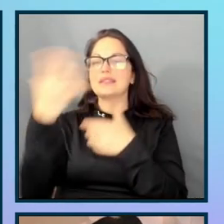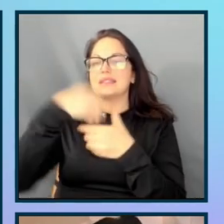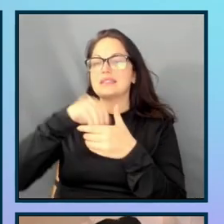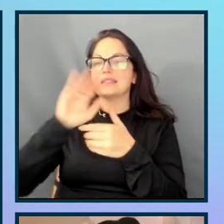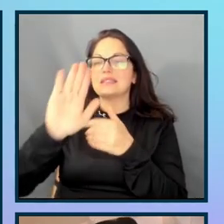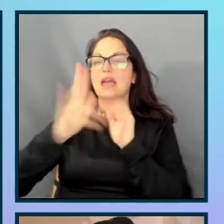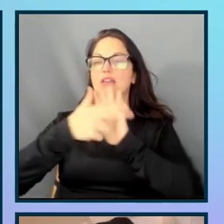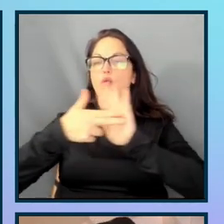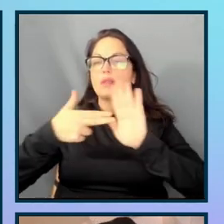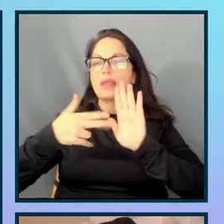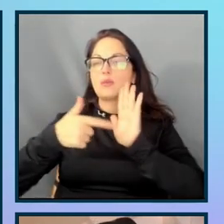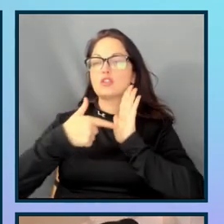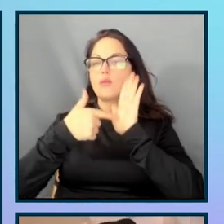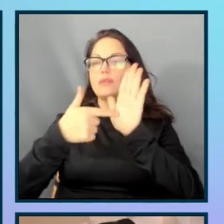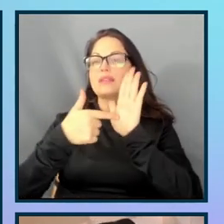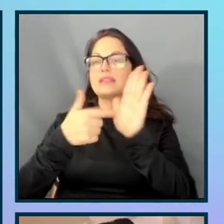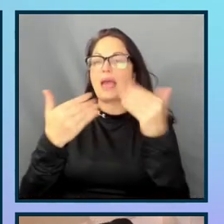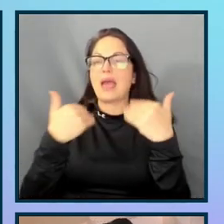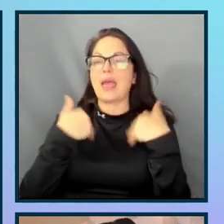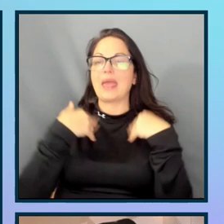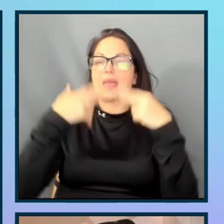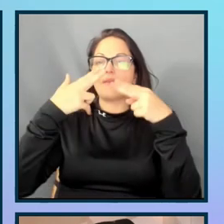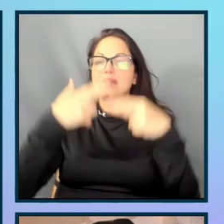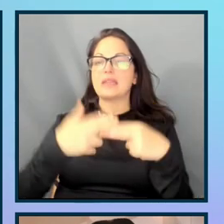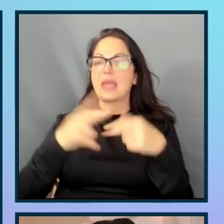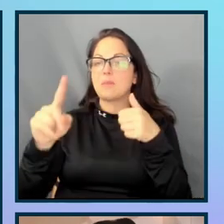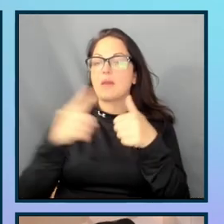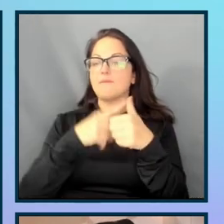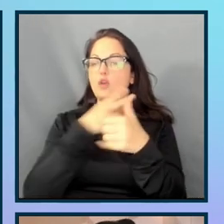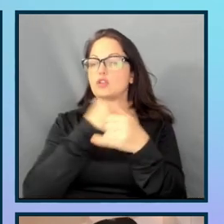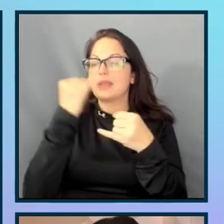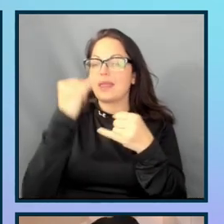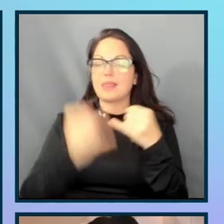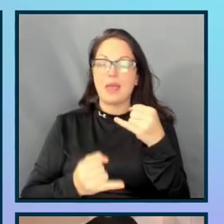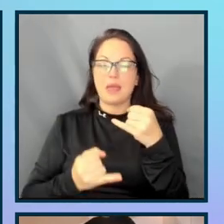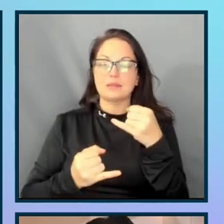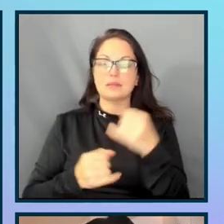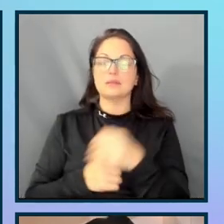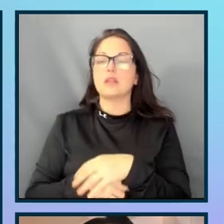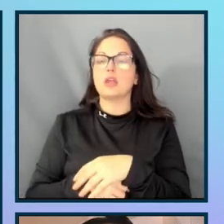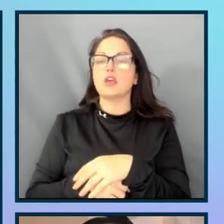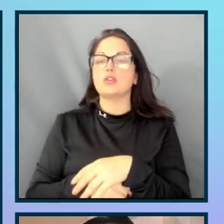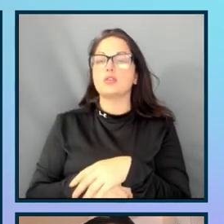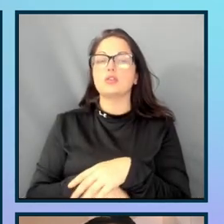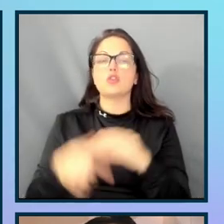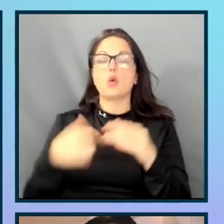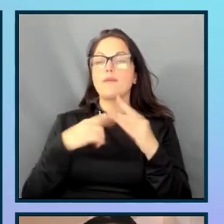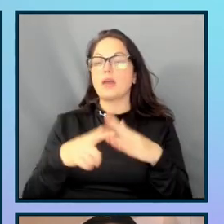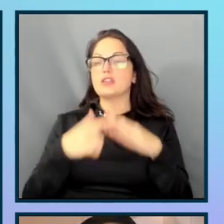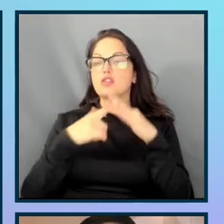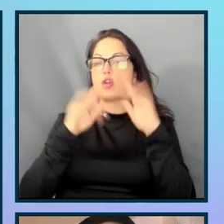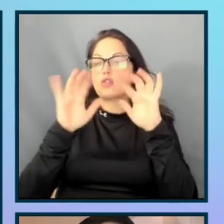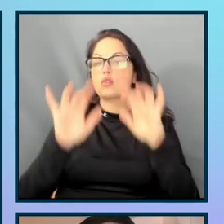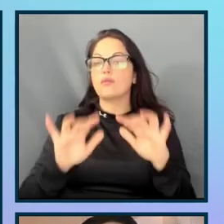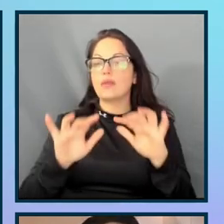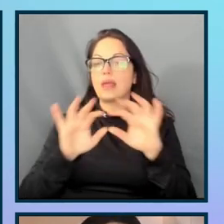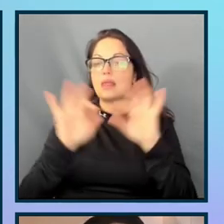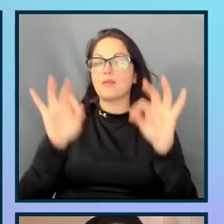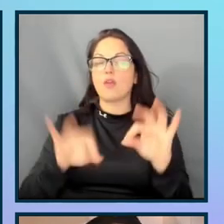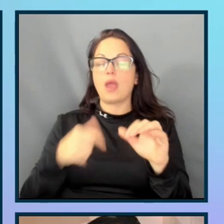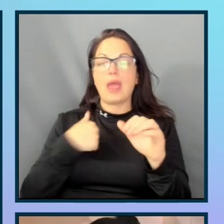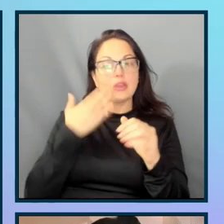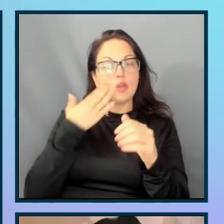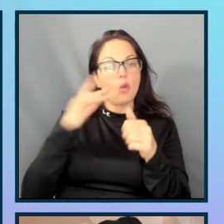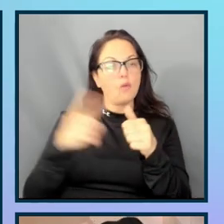example, I have name. And then in parentheses, I have first and last. So, if I'm starting to fill out this form, I know that I have to fill out my first and